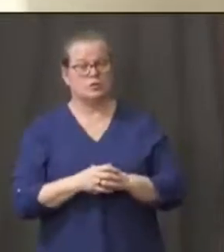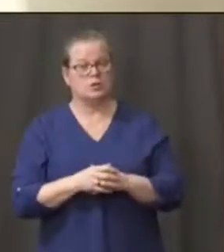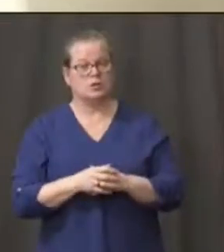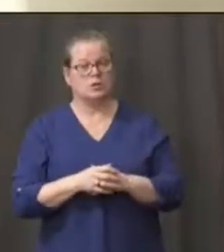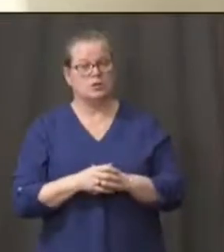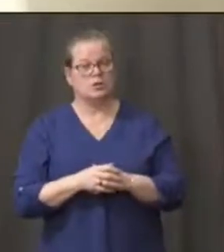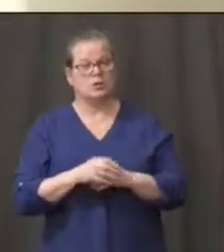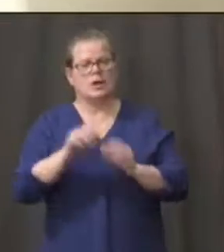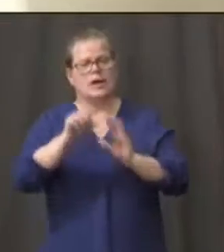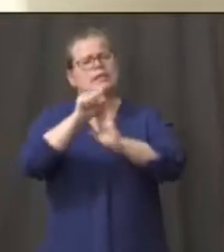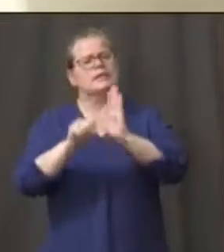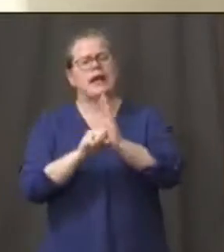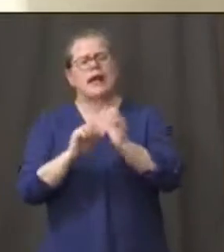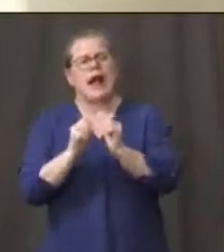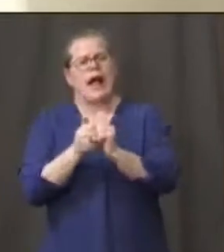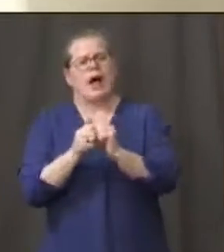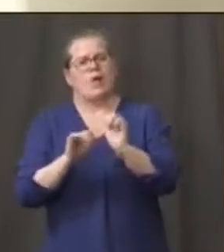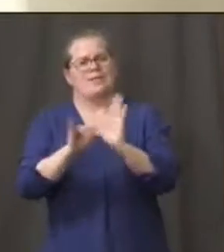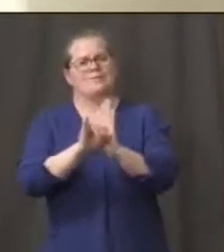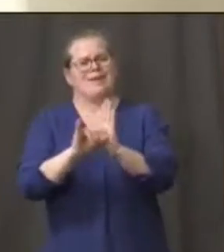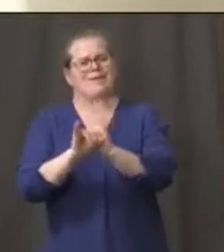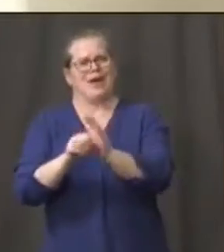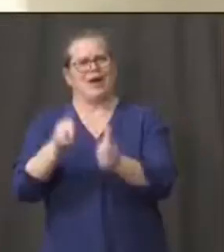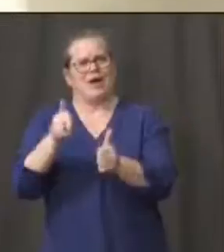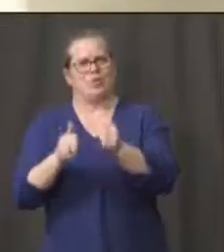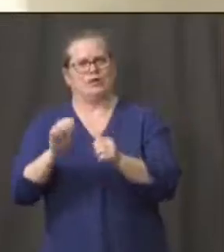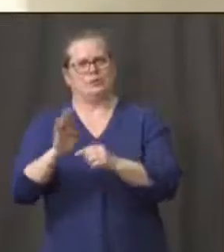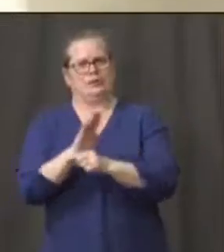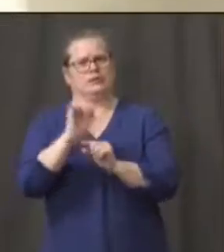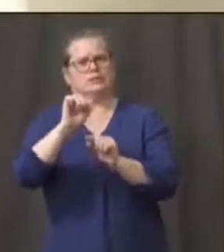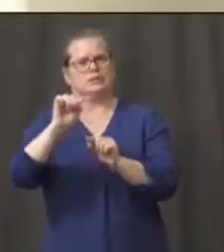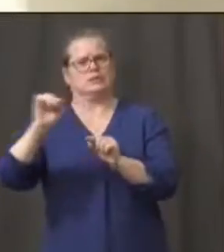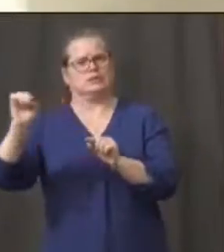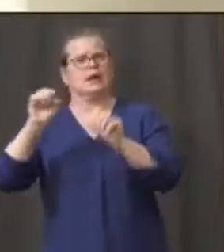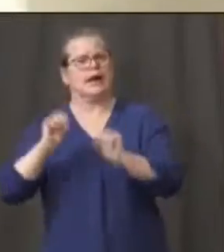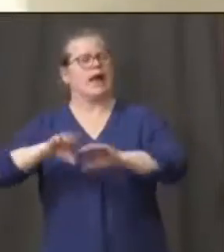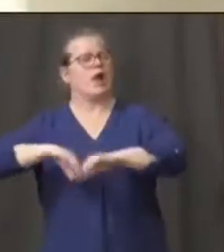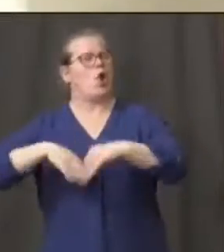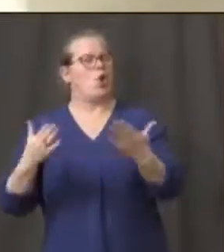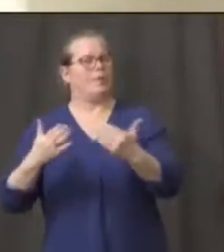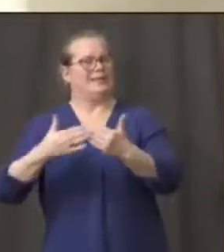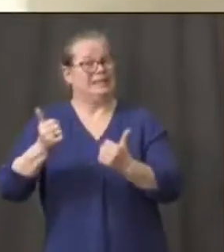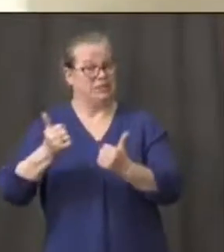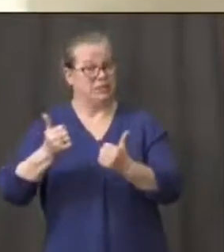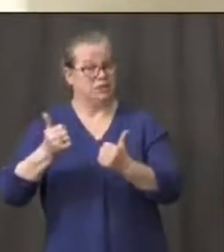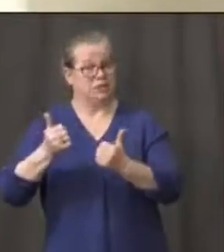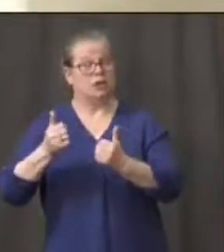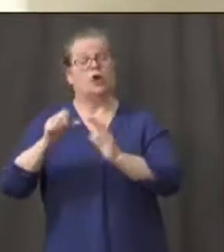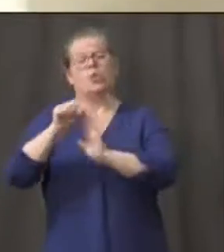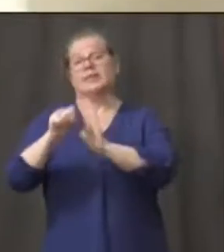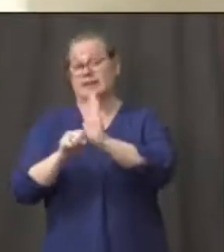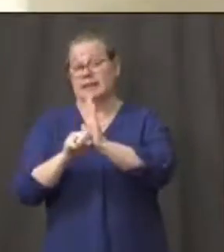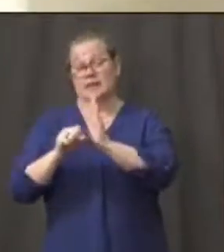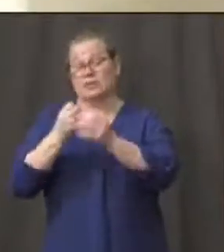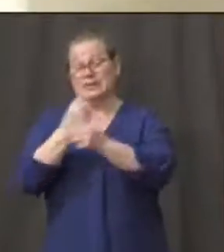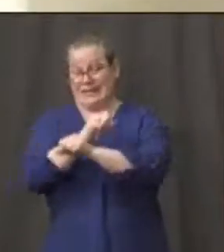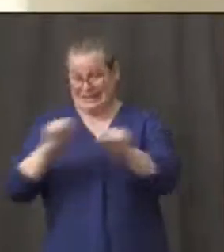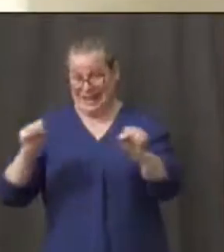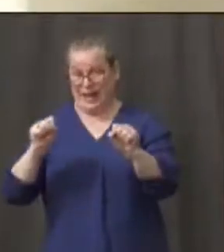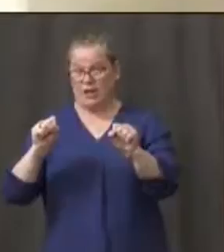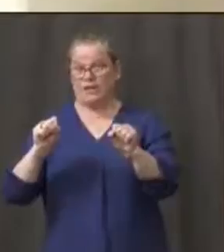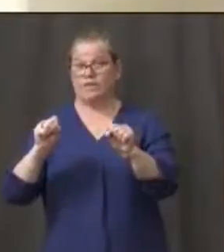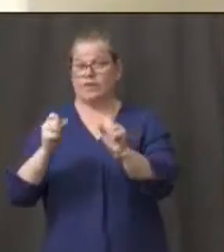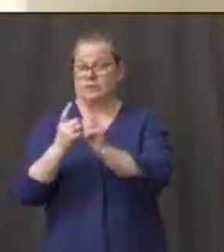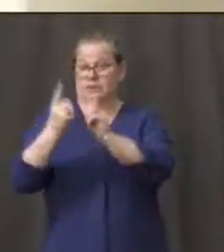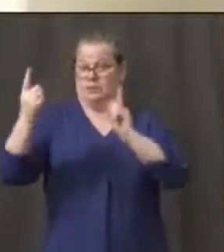business sectors that will be able to reopen easier with safe distancing standards? And my second question is, what is your